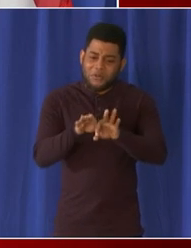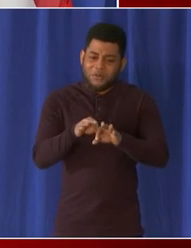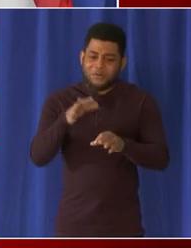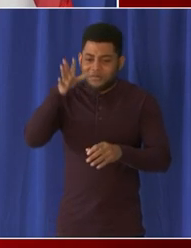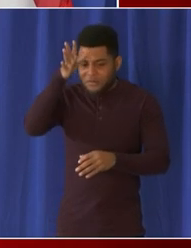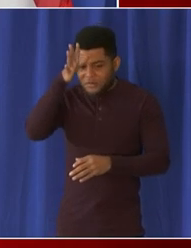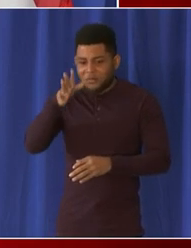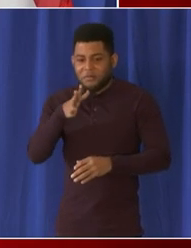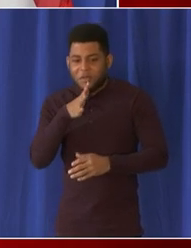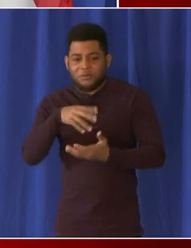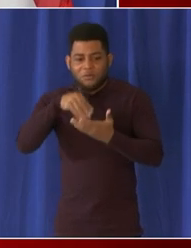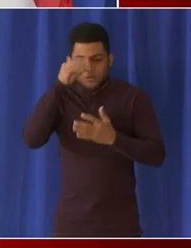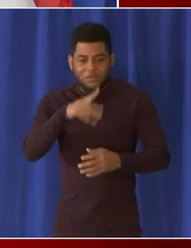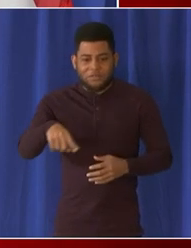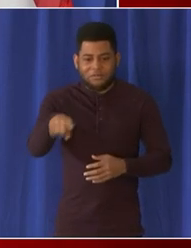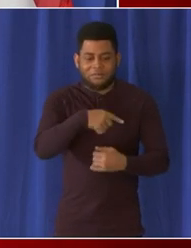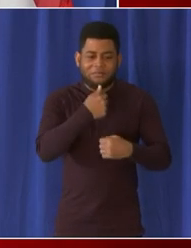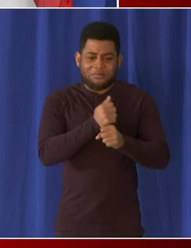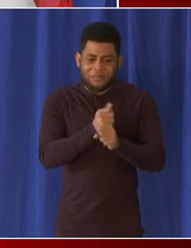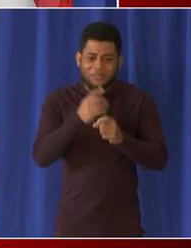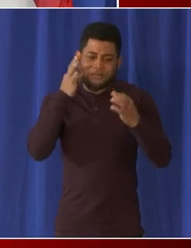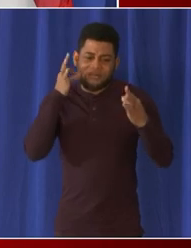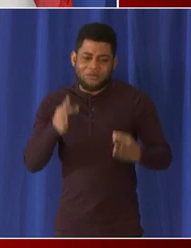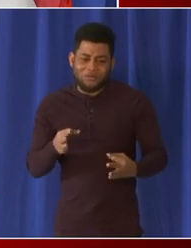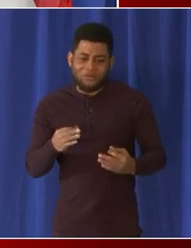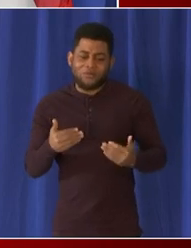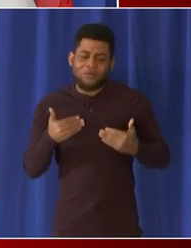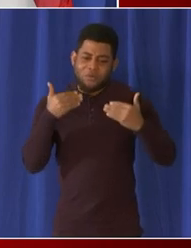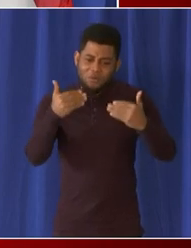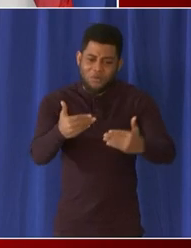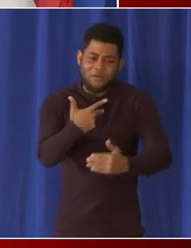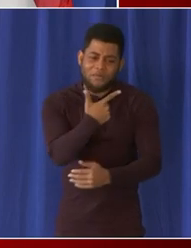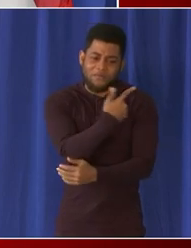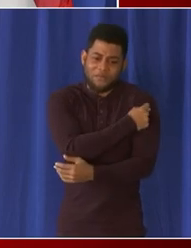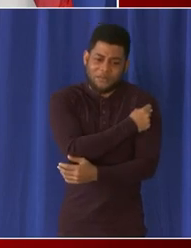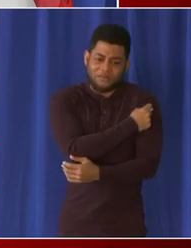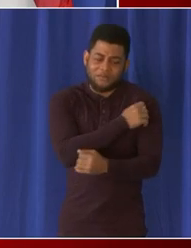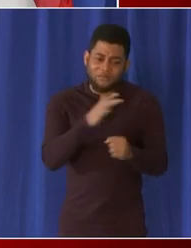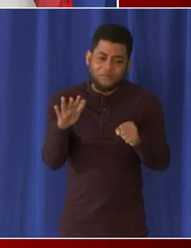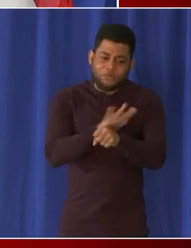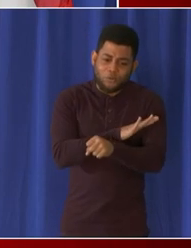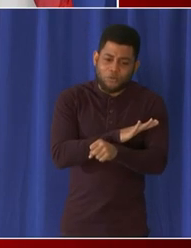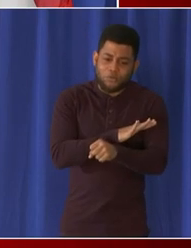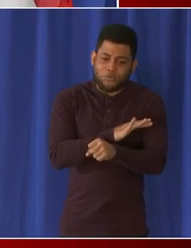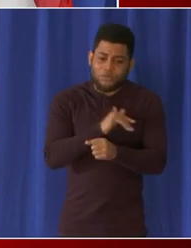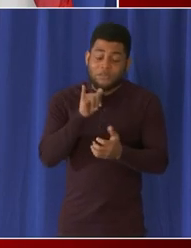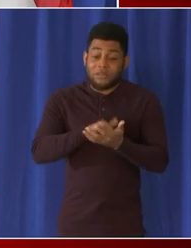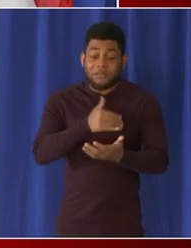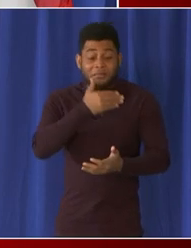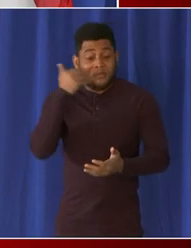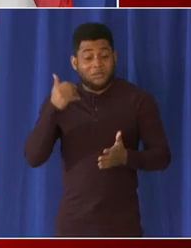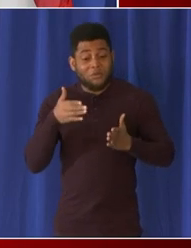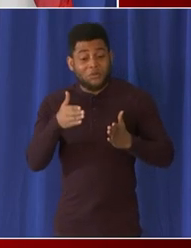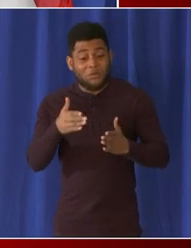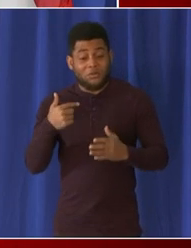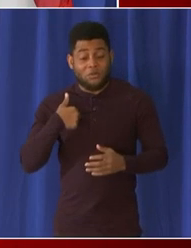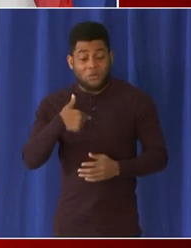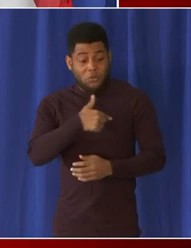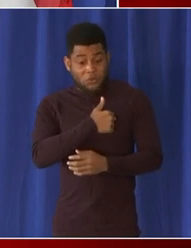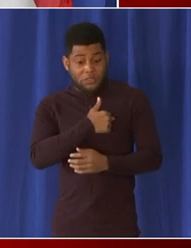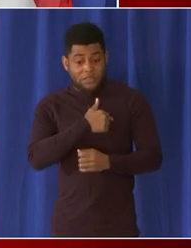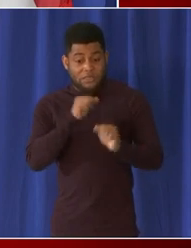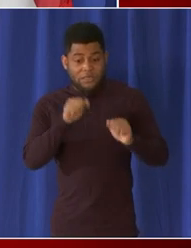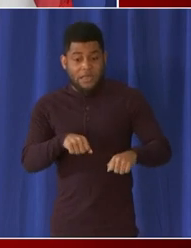choice to get their kids fully vaccinated because that is one way that they can contribute um to having to not